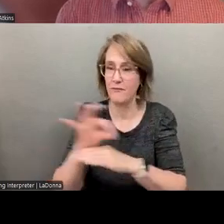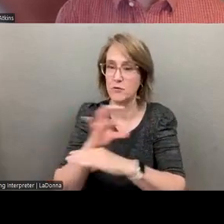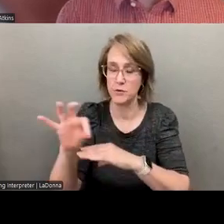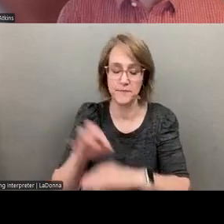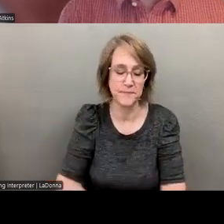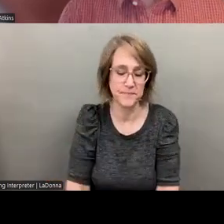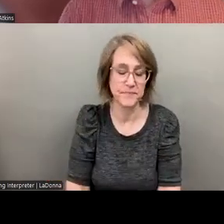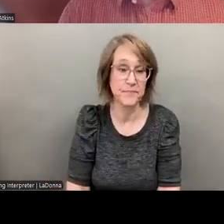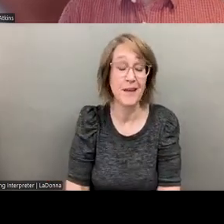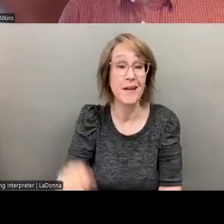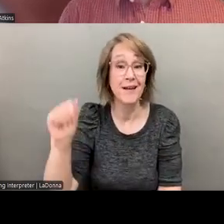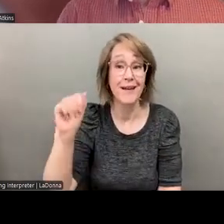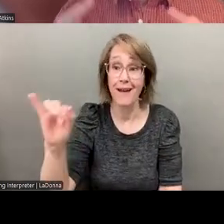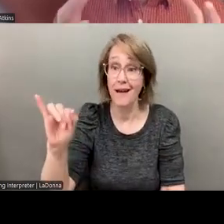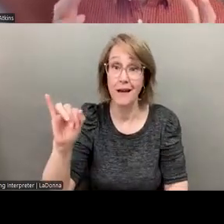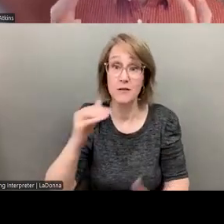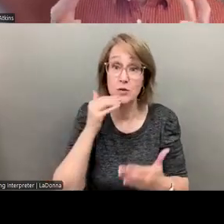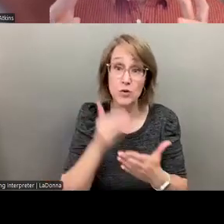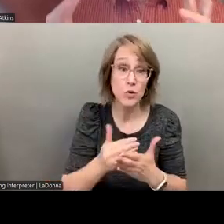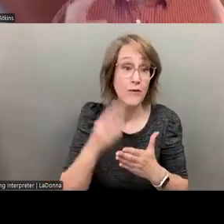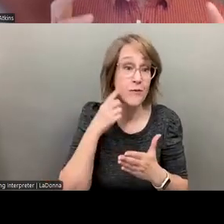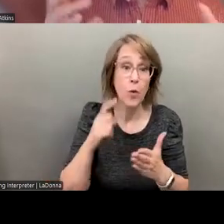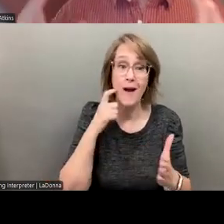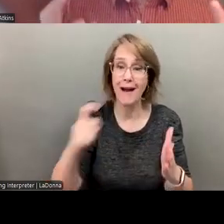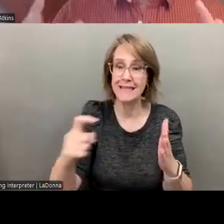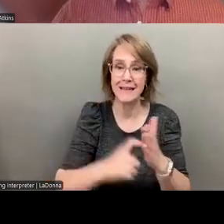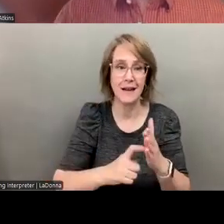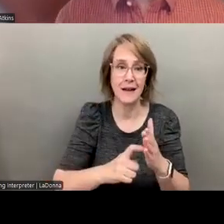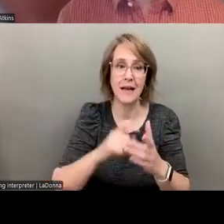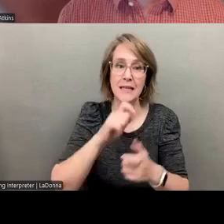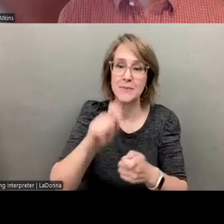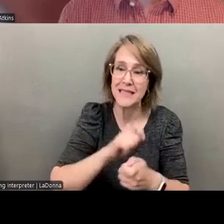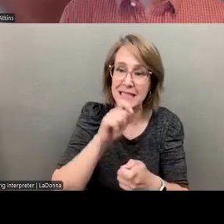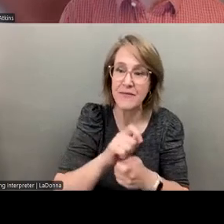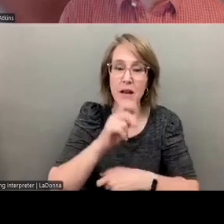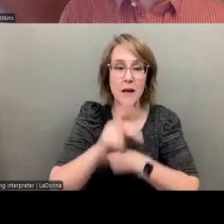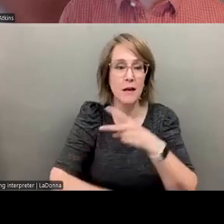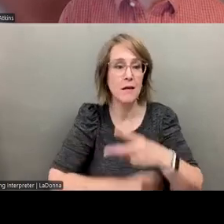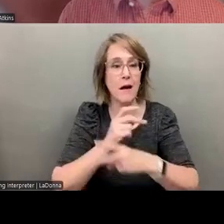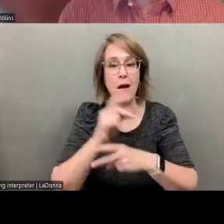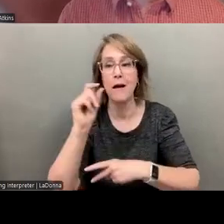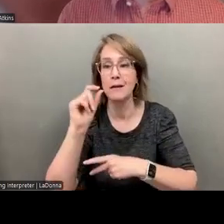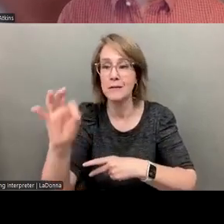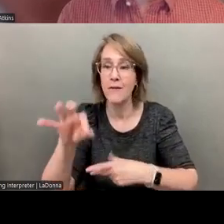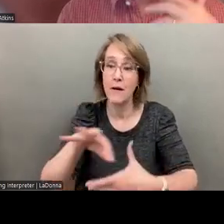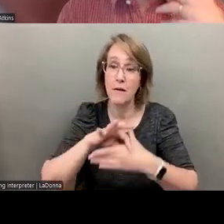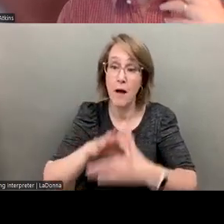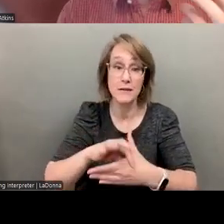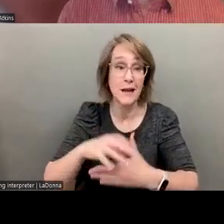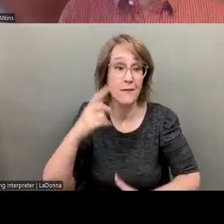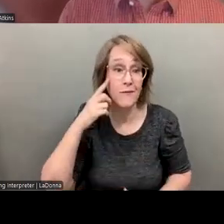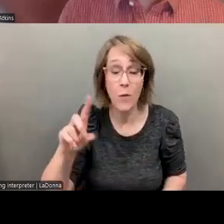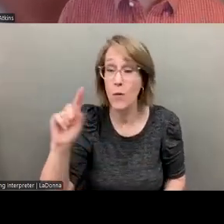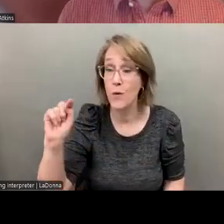things that AI is good at is identifying particular types of content or text that could be in a